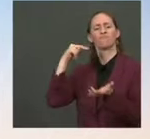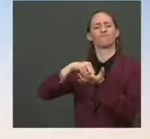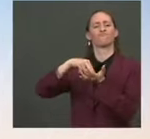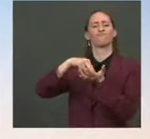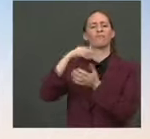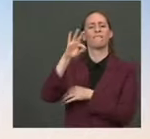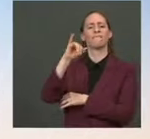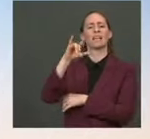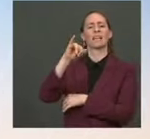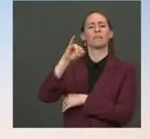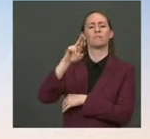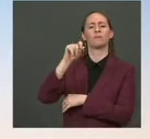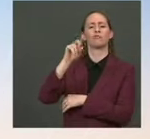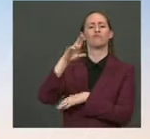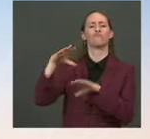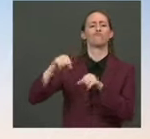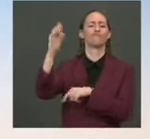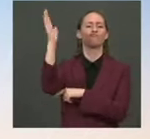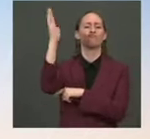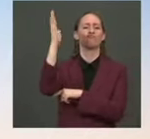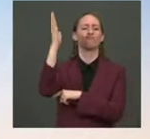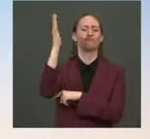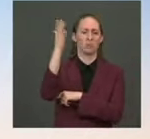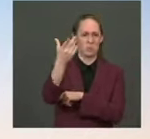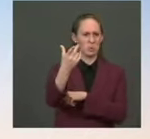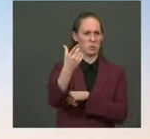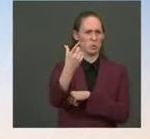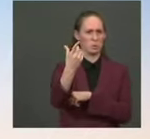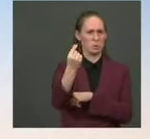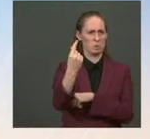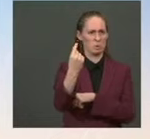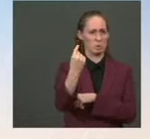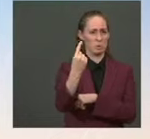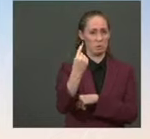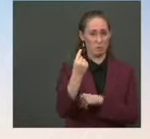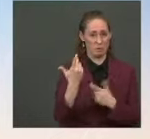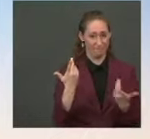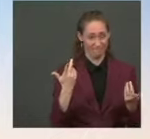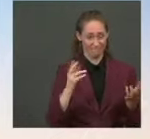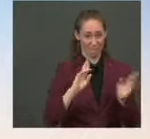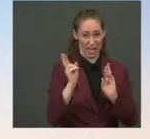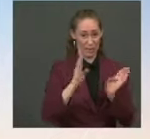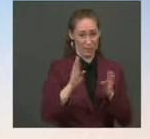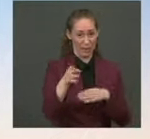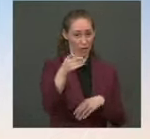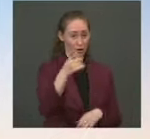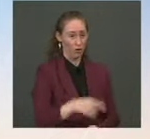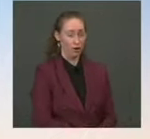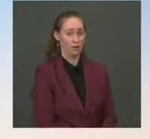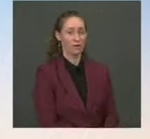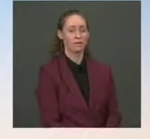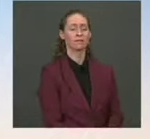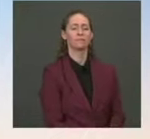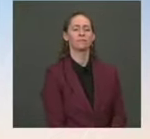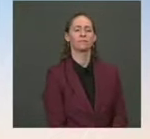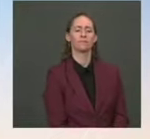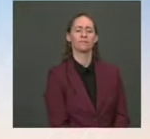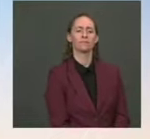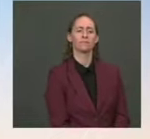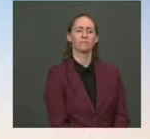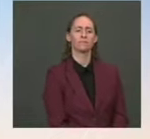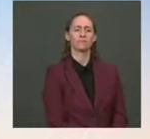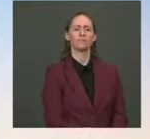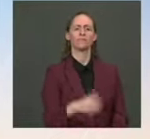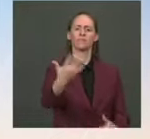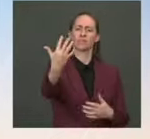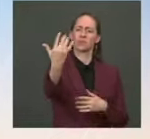stronger action on that? Well, again, we don't have a ruling from the Supreme Court. We don't expect that for several months. The President